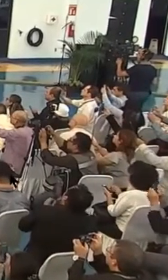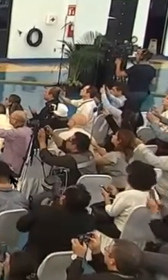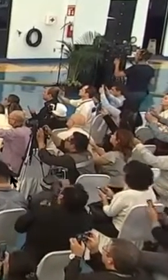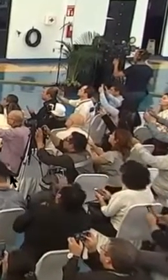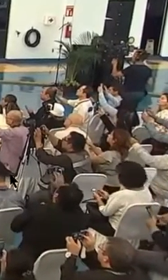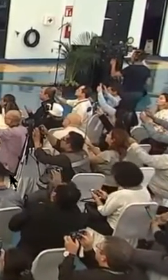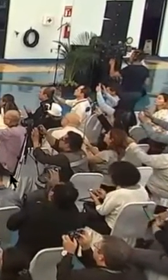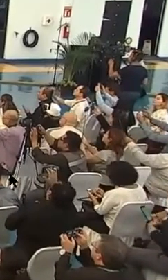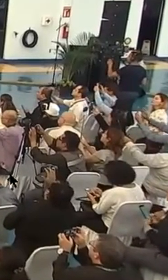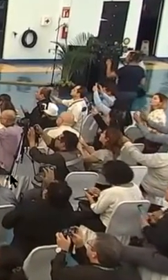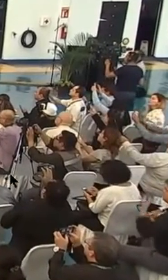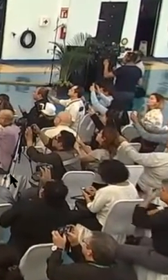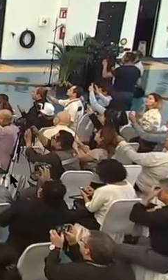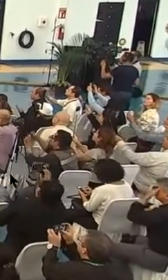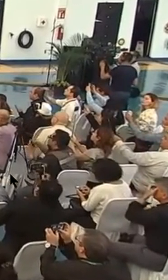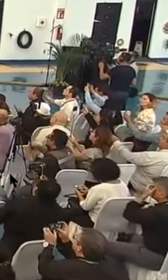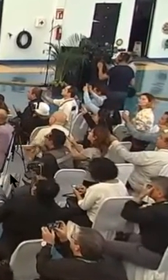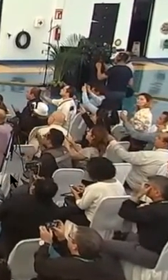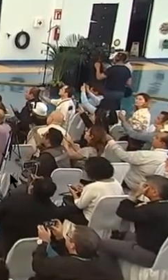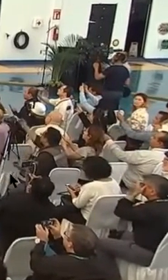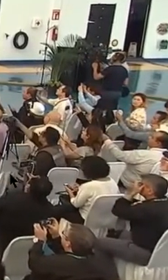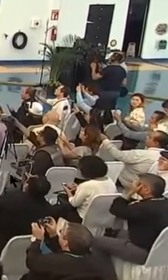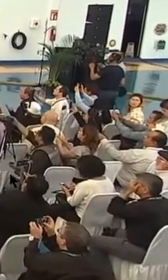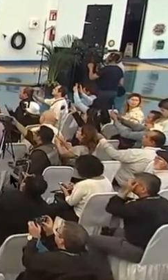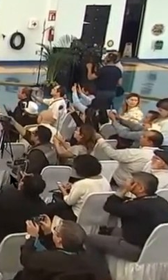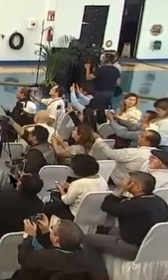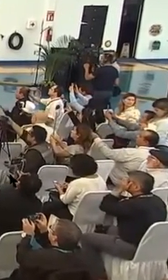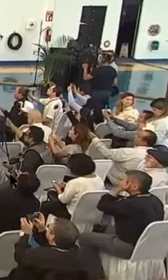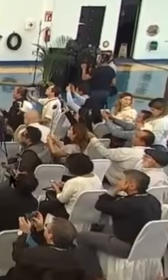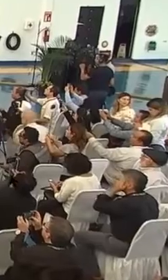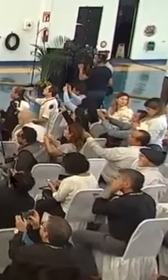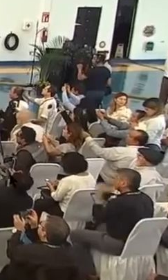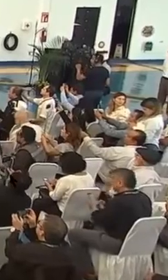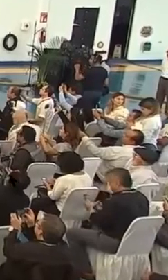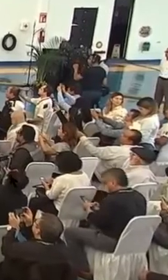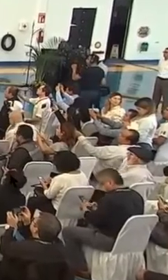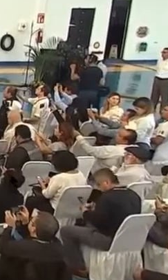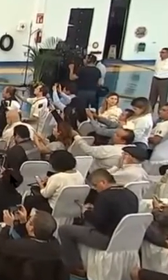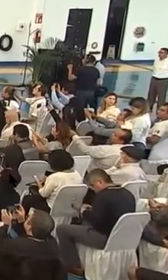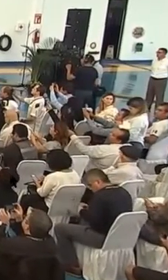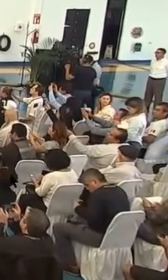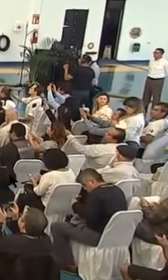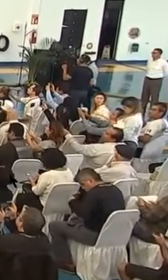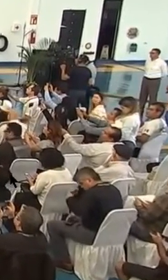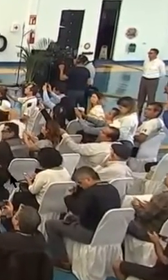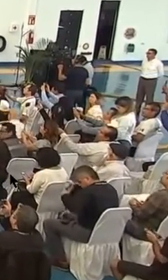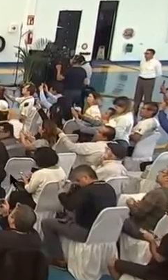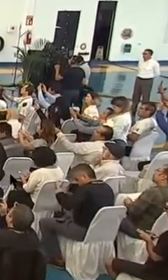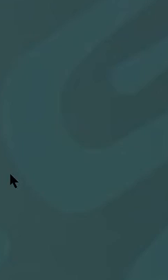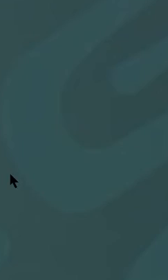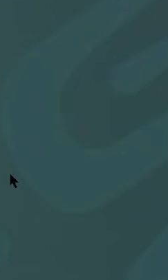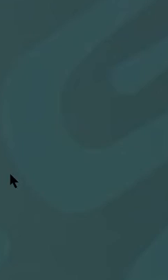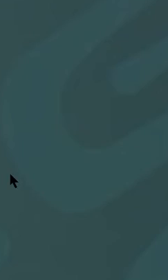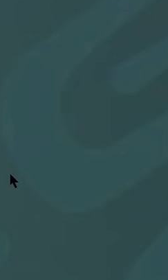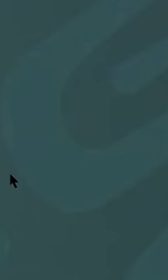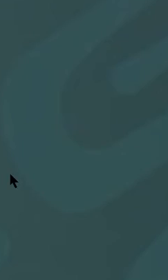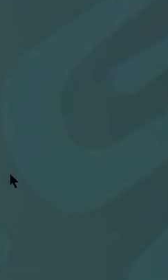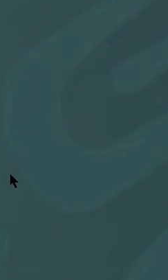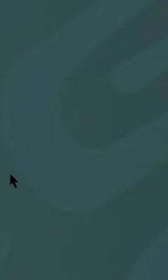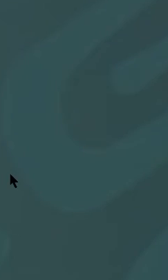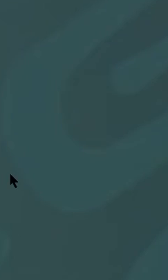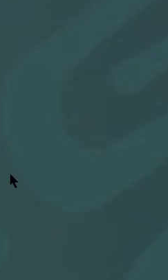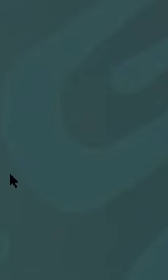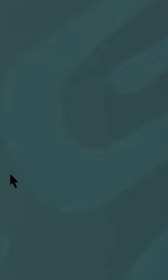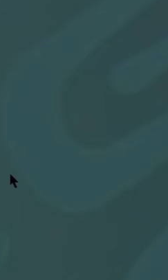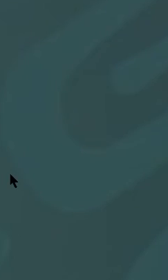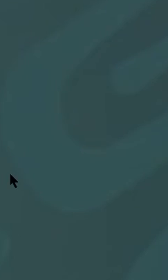the integrants of the cabinet security cabinet but